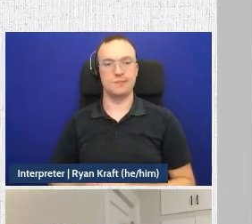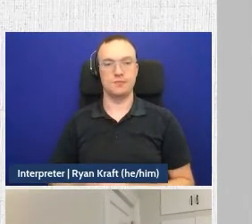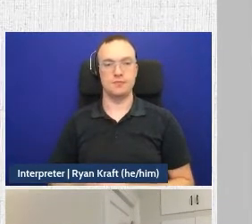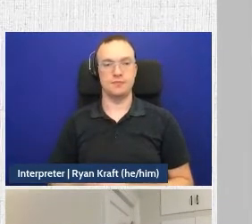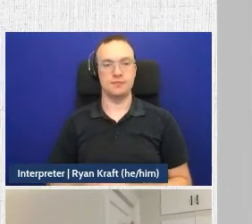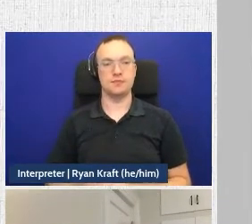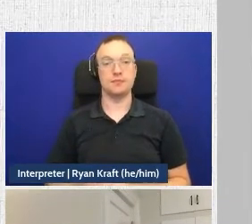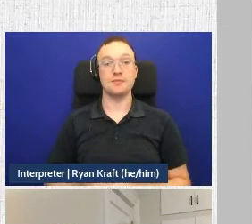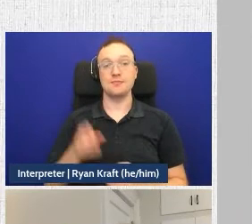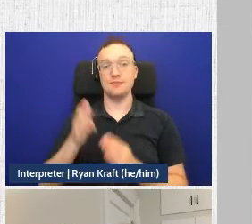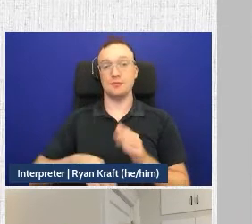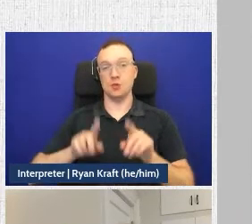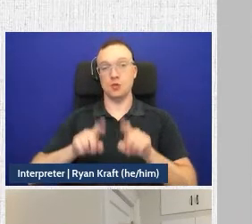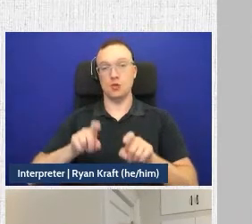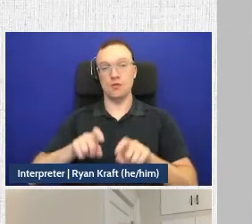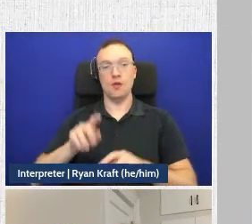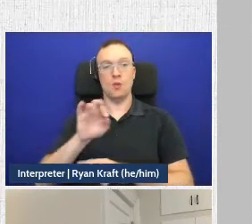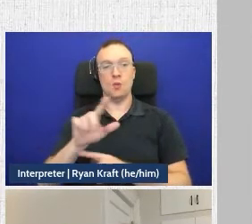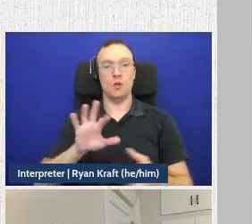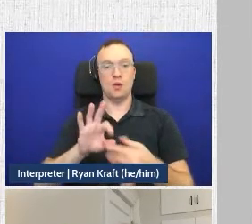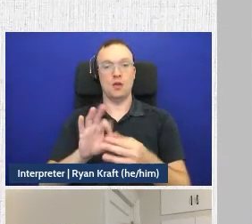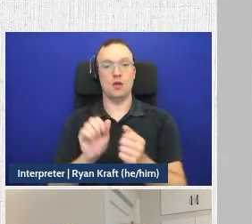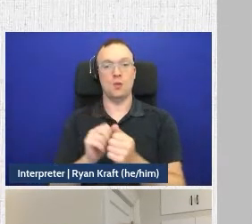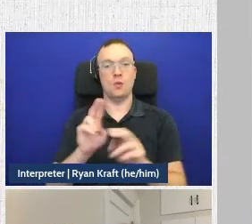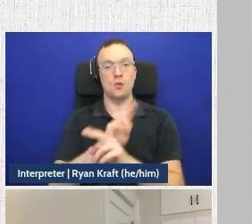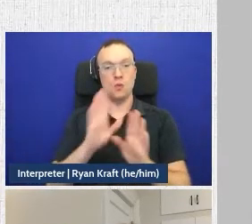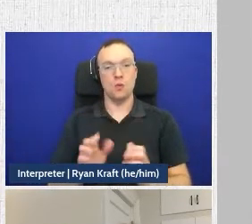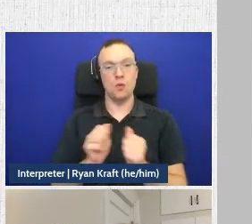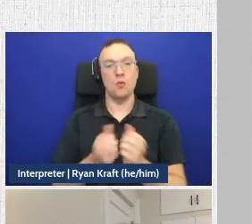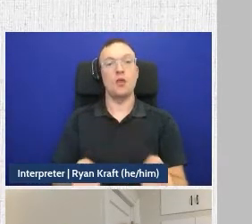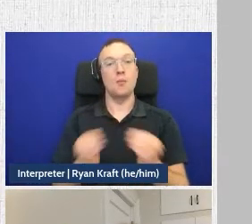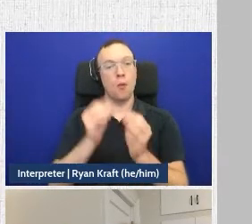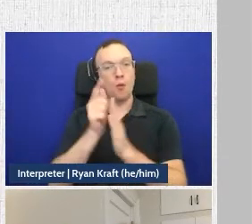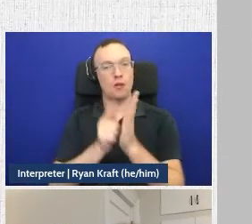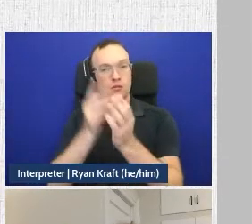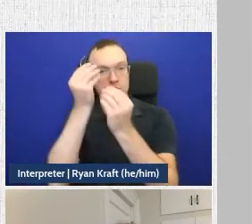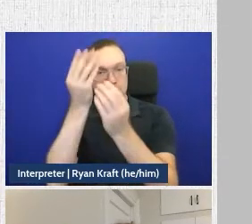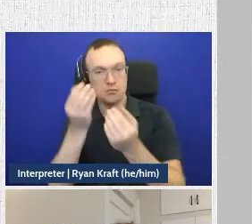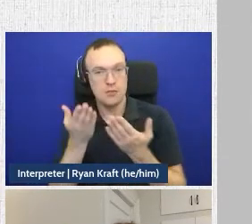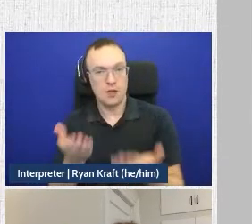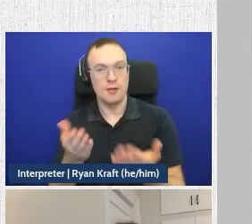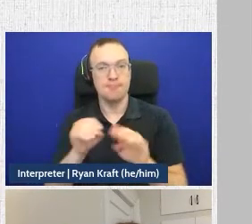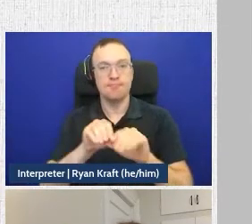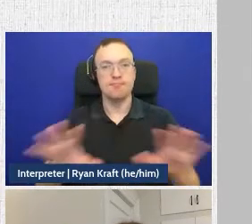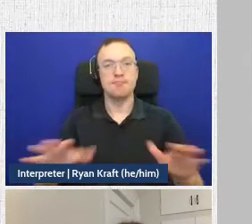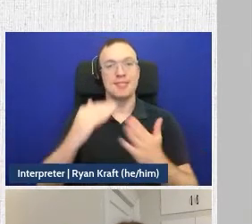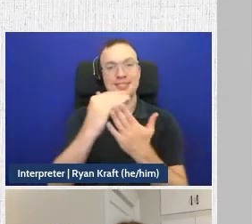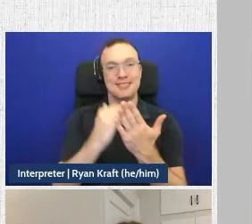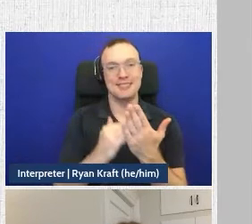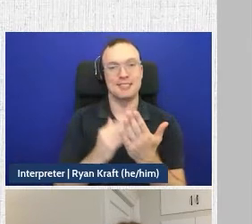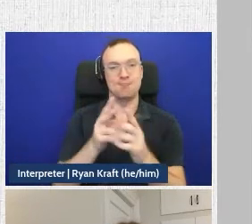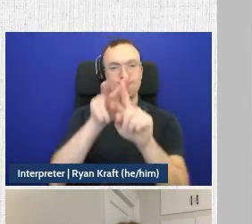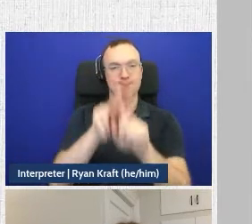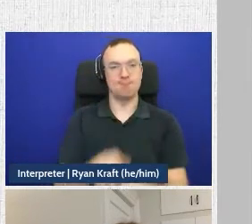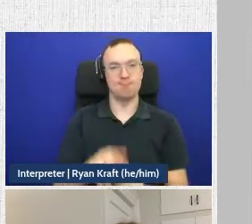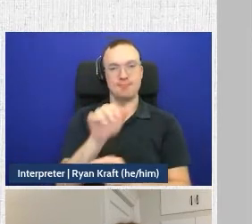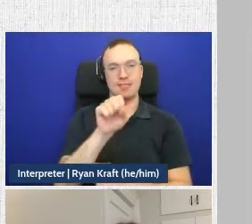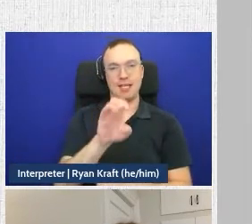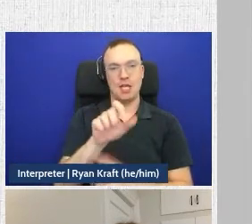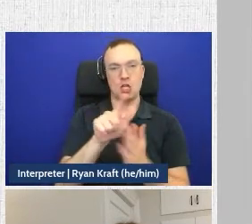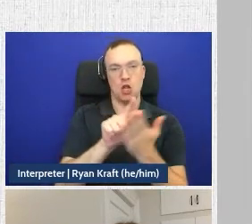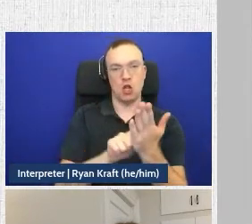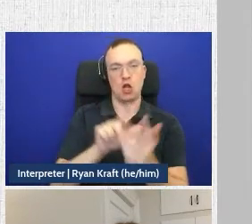At the end of the survey, the tool will connect the user with further legal information, outputting a list of relevant case law and statute,